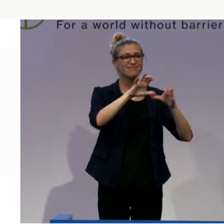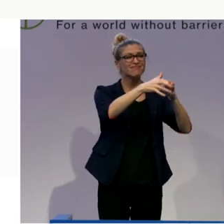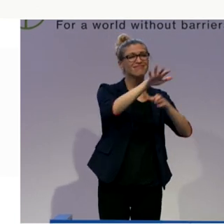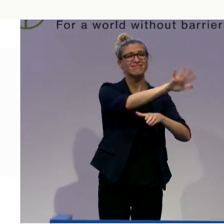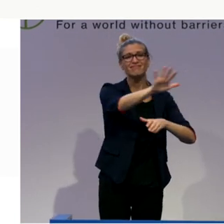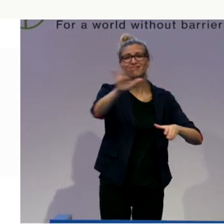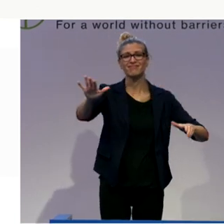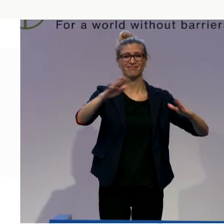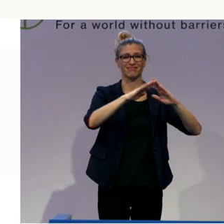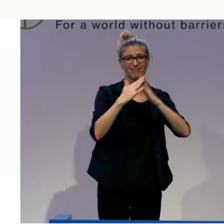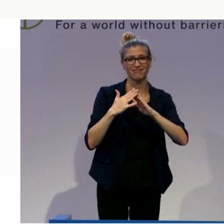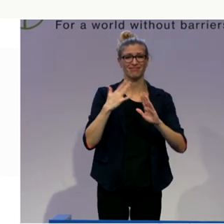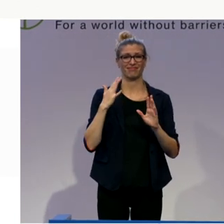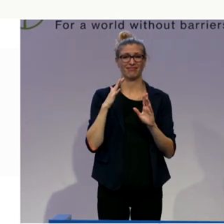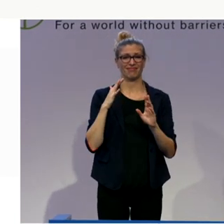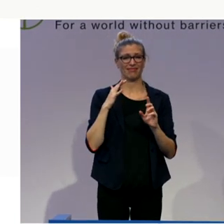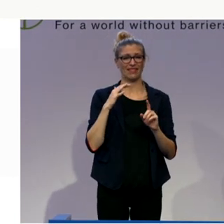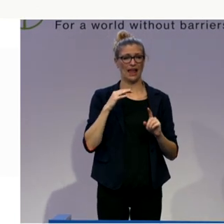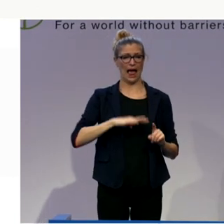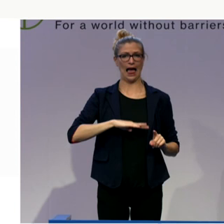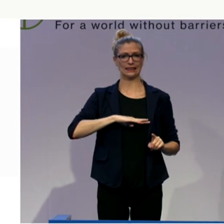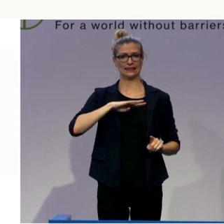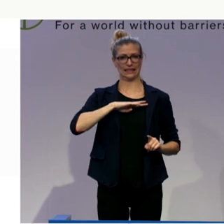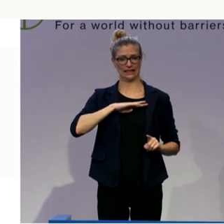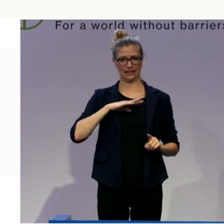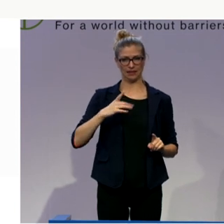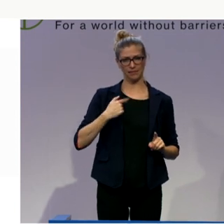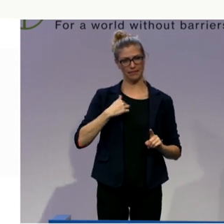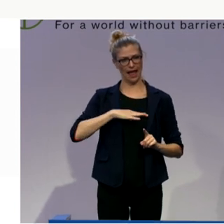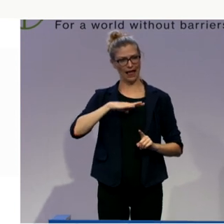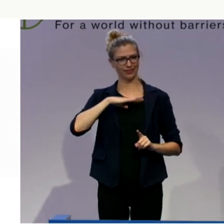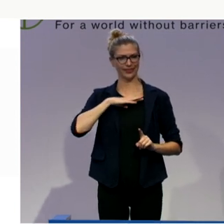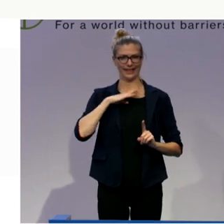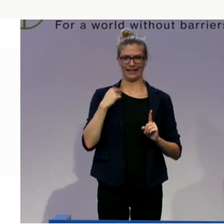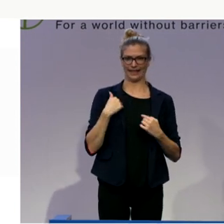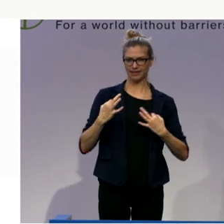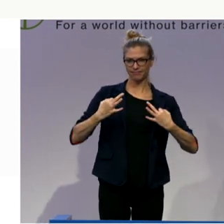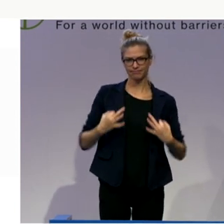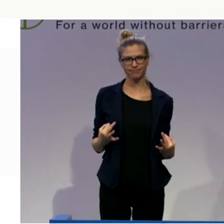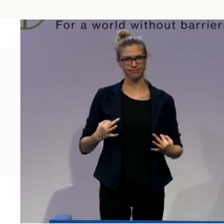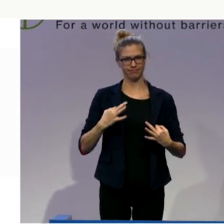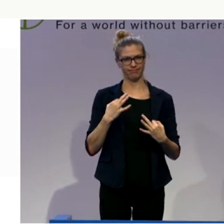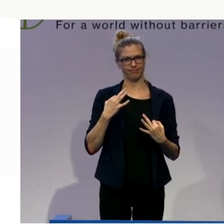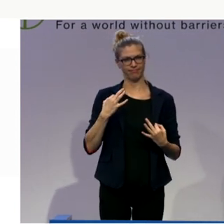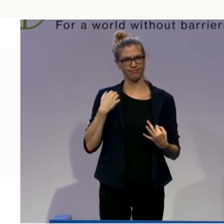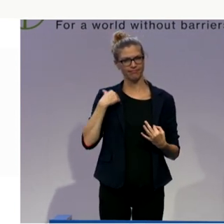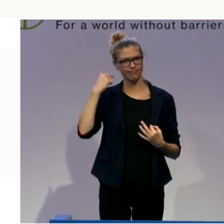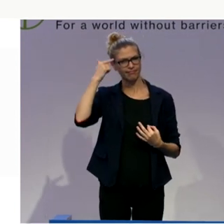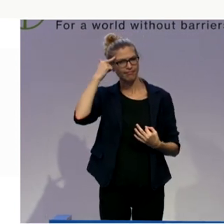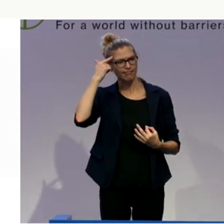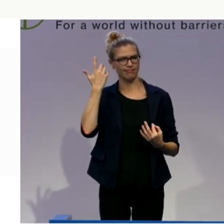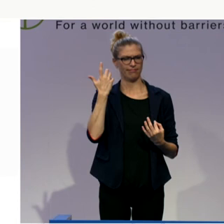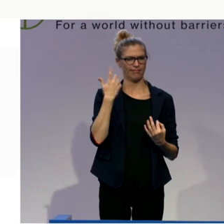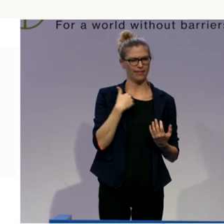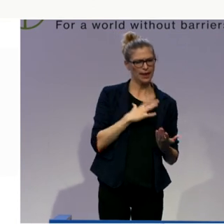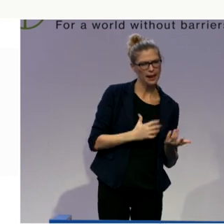plan or try to be helpful to other persons, even